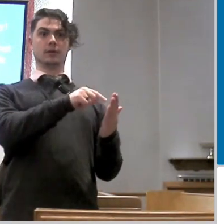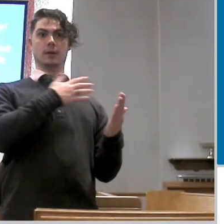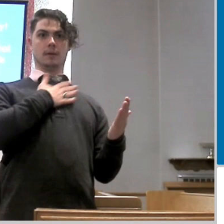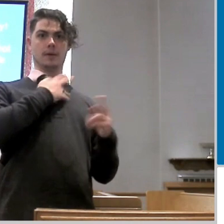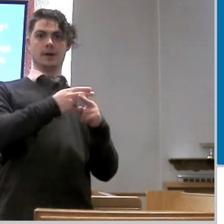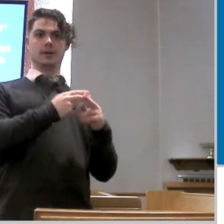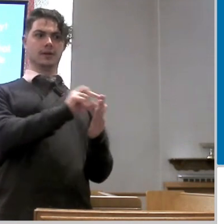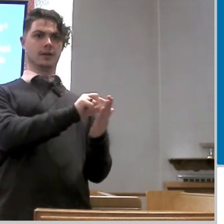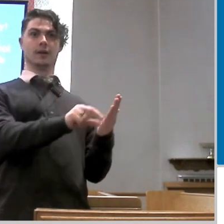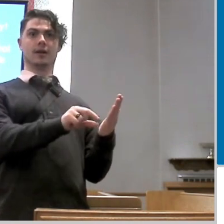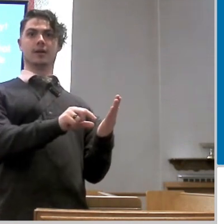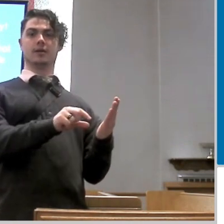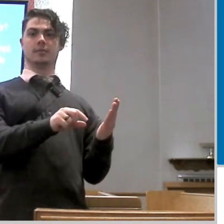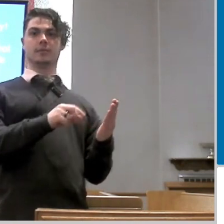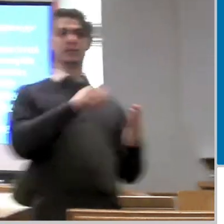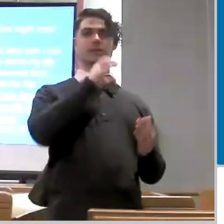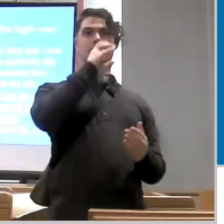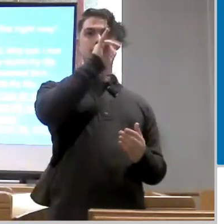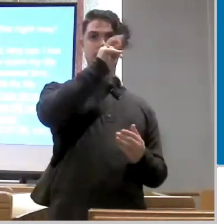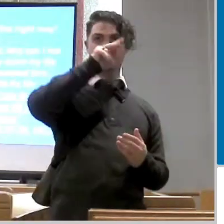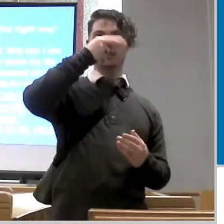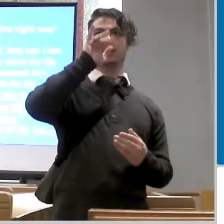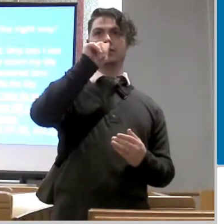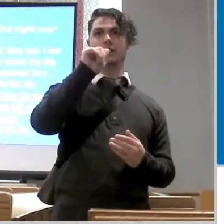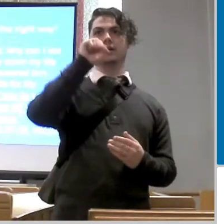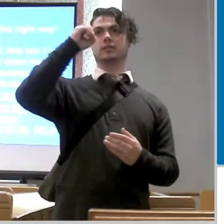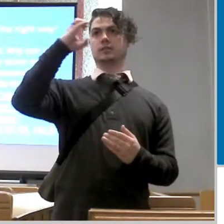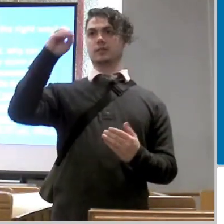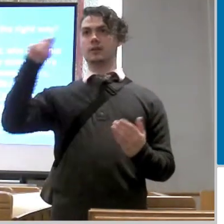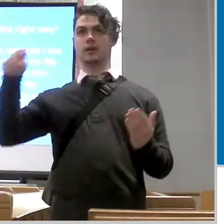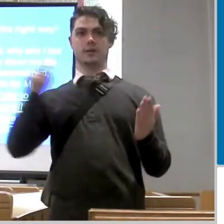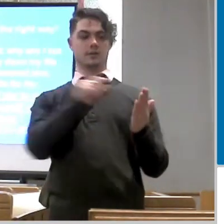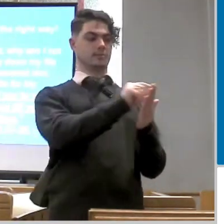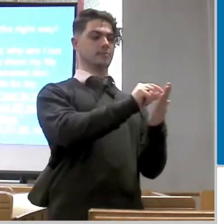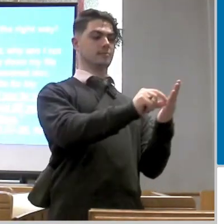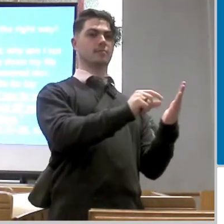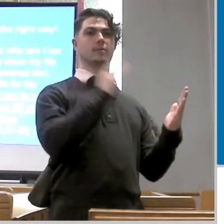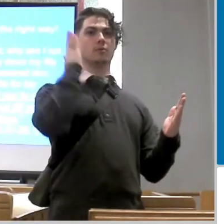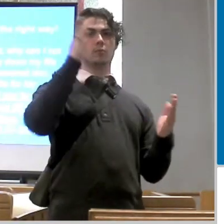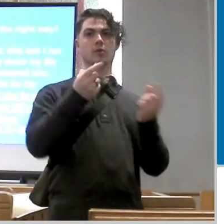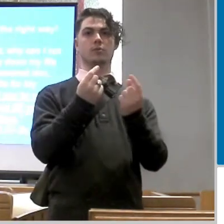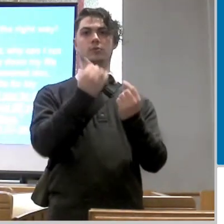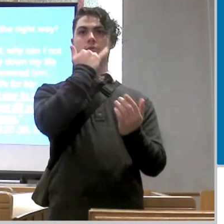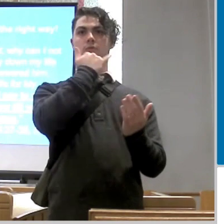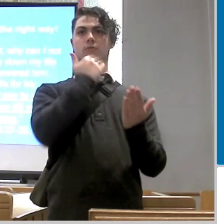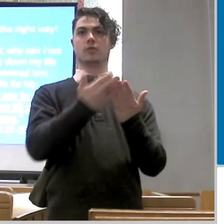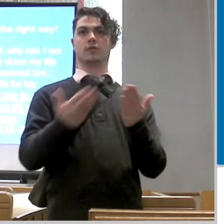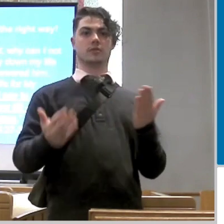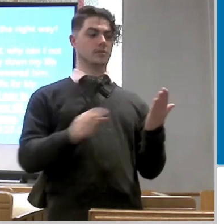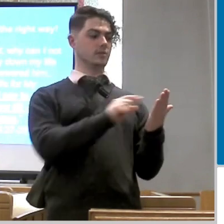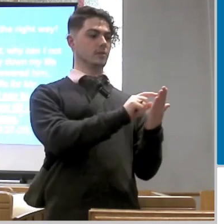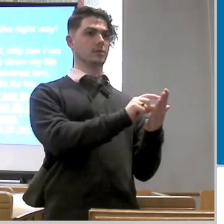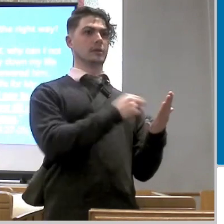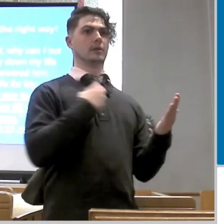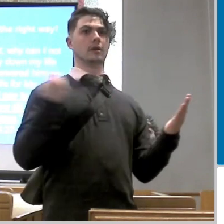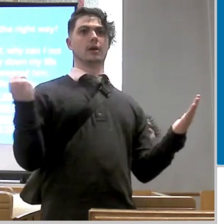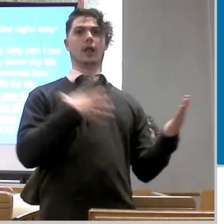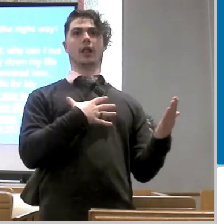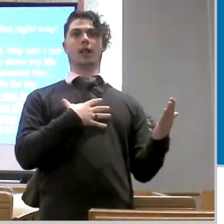name like i don't know your full name your first your middle your would you be scared i i know i would be scared